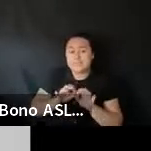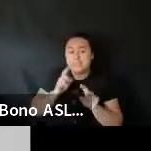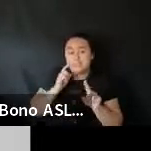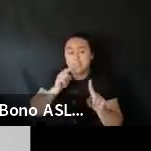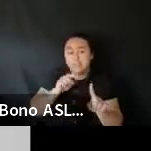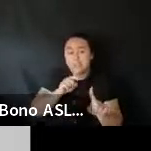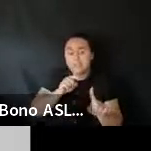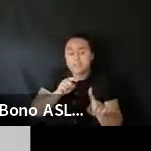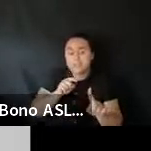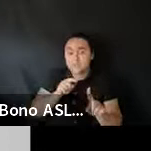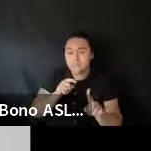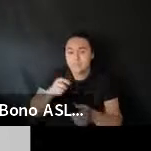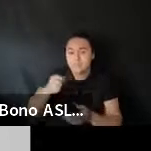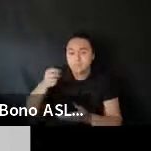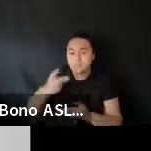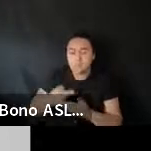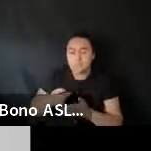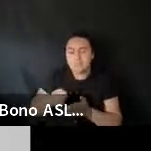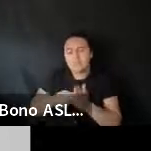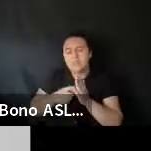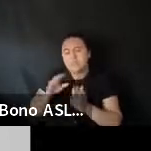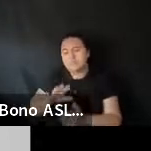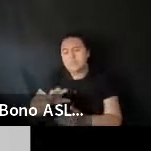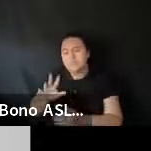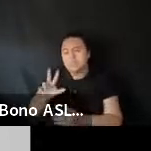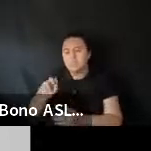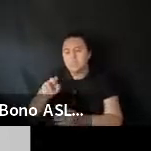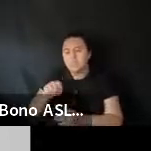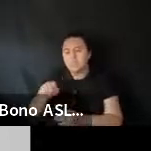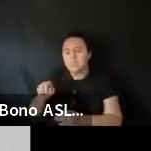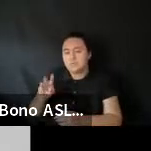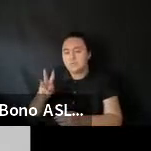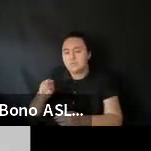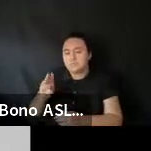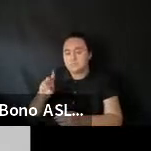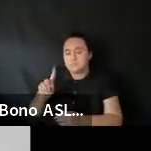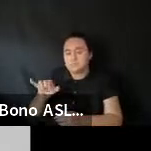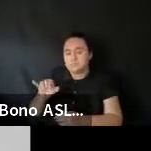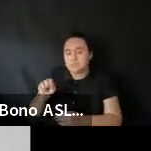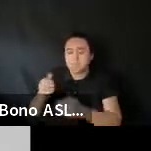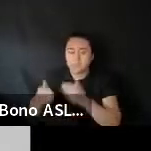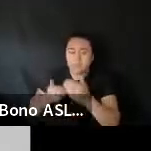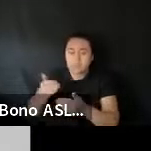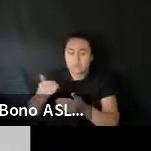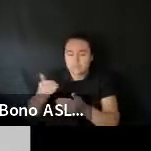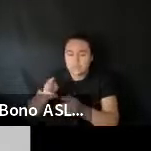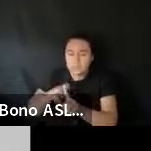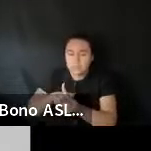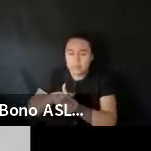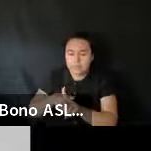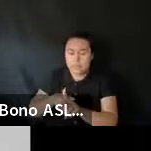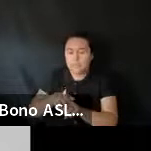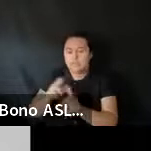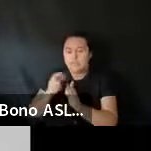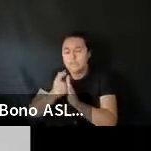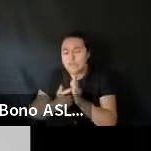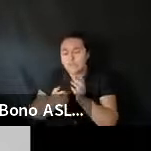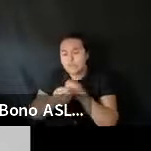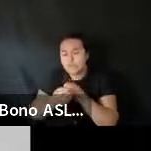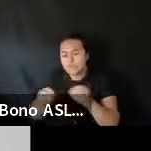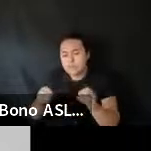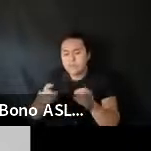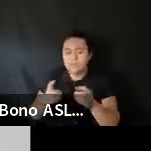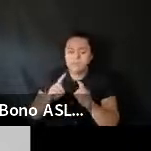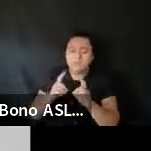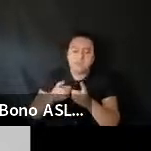Uh. Upon approval. So it takes about. 30 to 60 days. us to process the application. It goes through our legal office. And. The department of